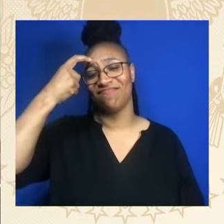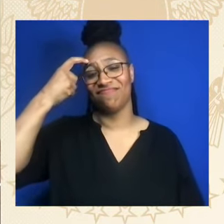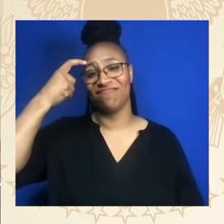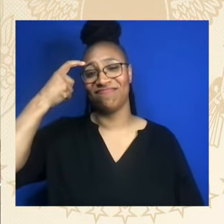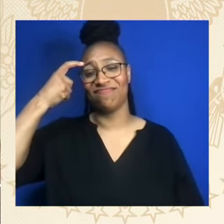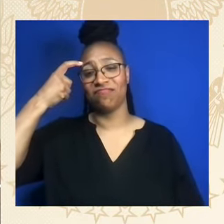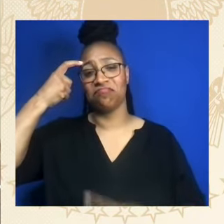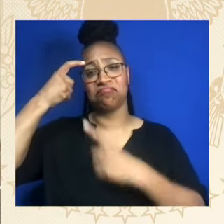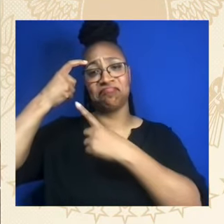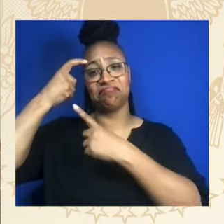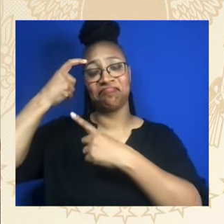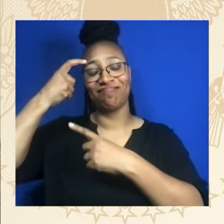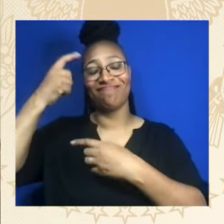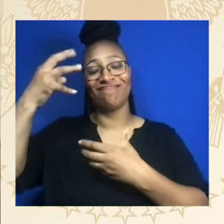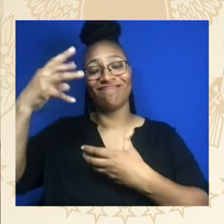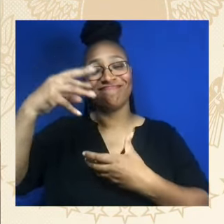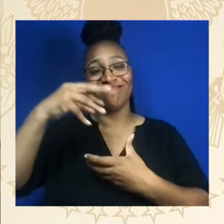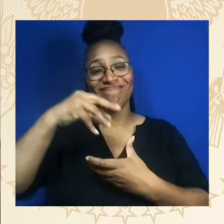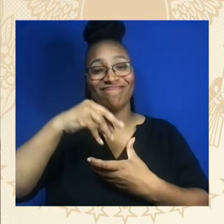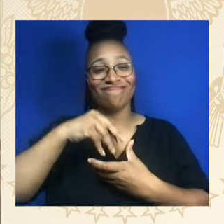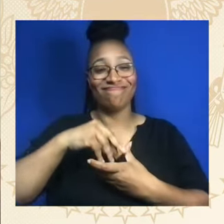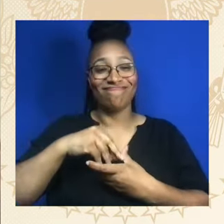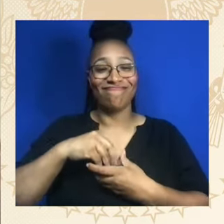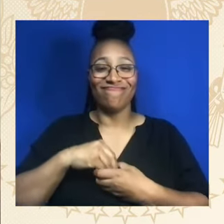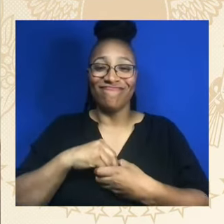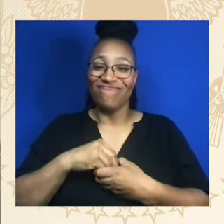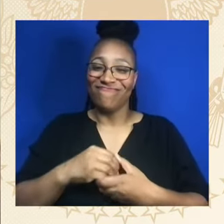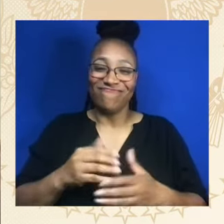In thy path